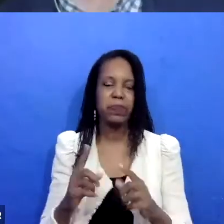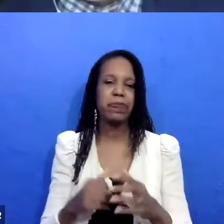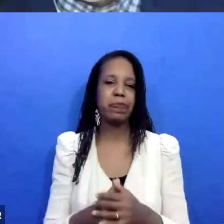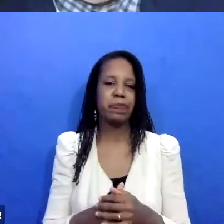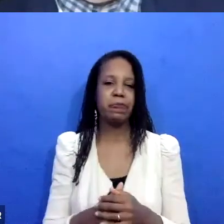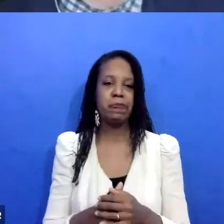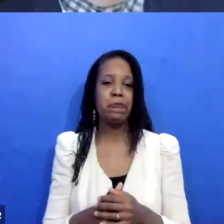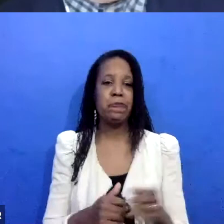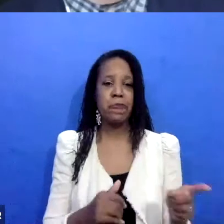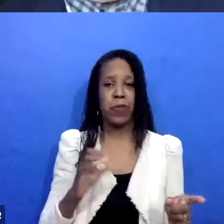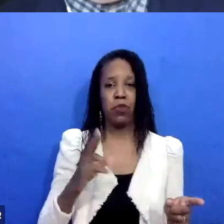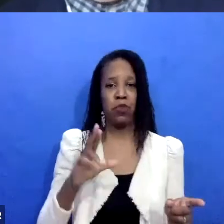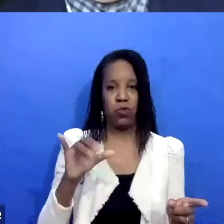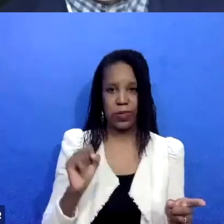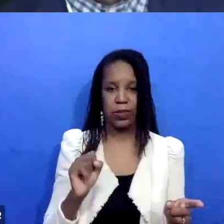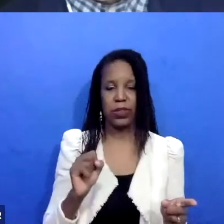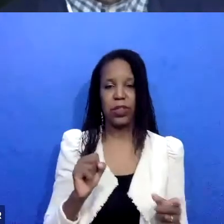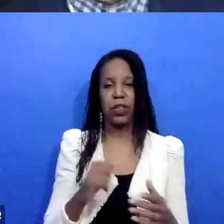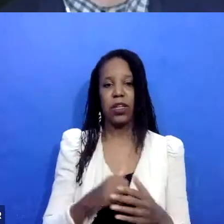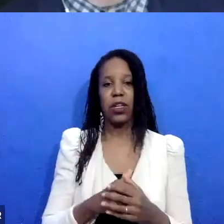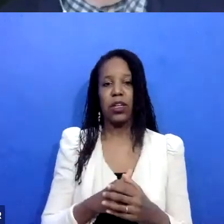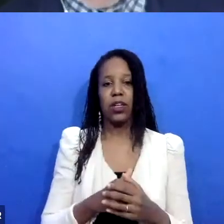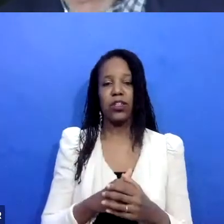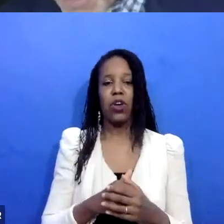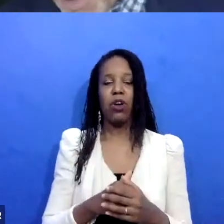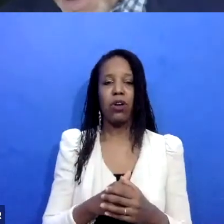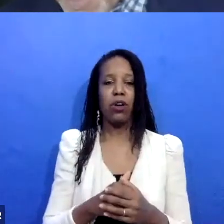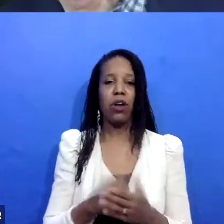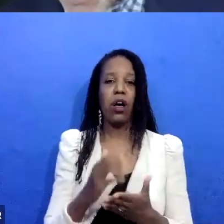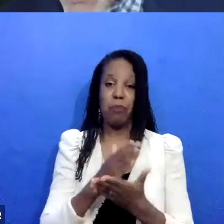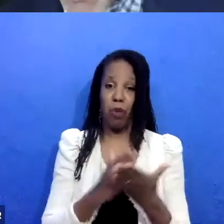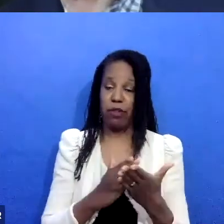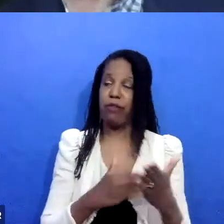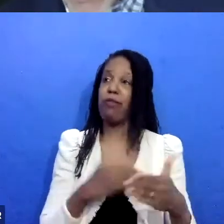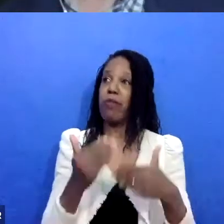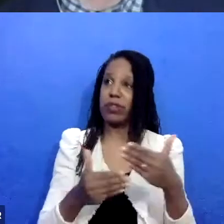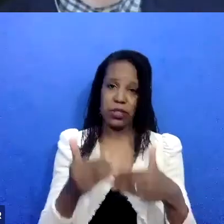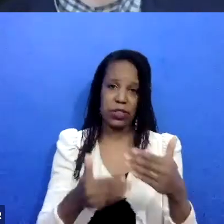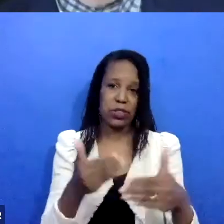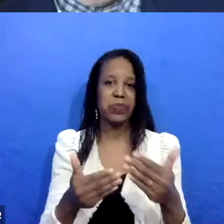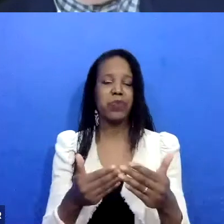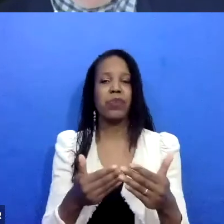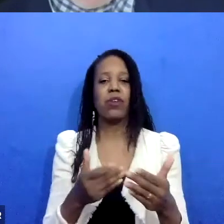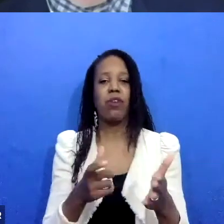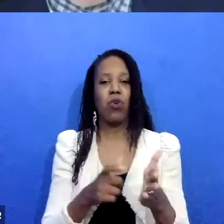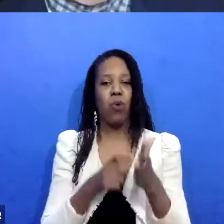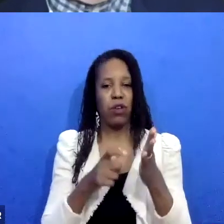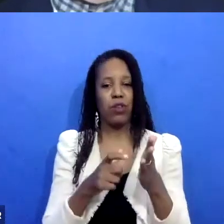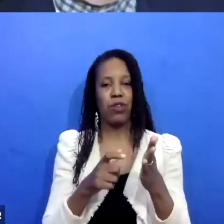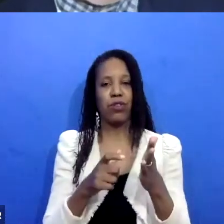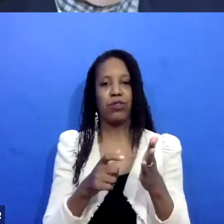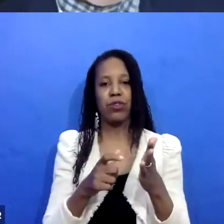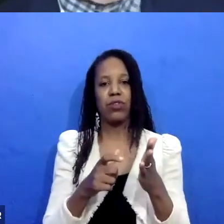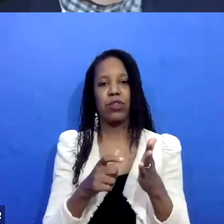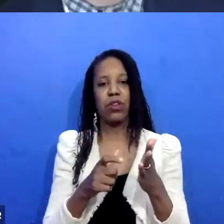uh, candidates sign a release of information so we can get some, um, history of mental health, uh,